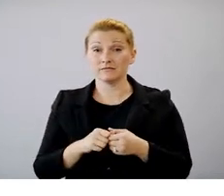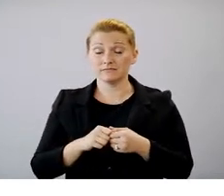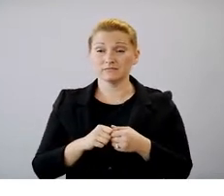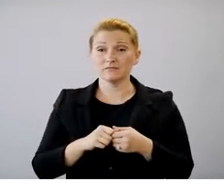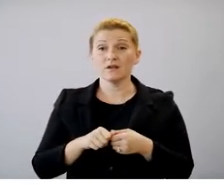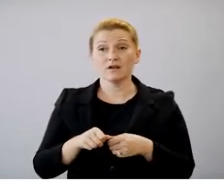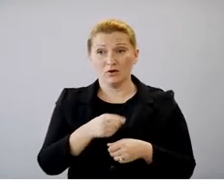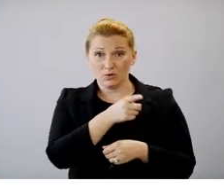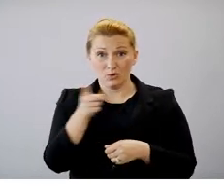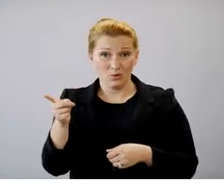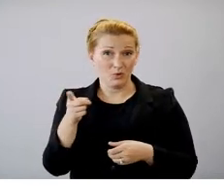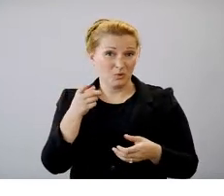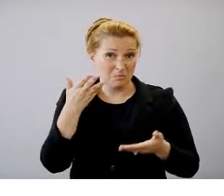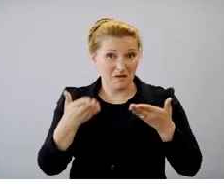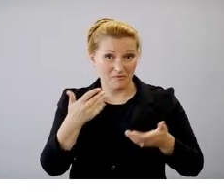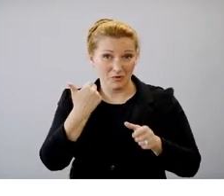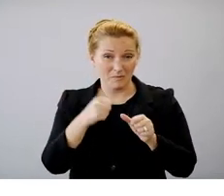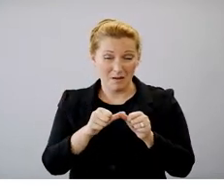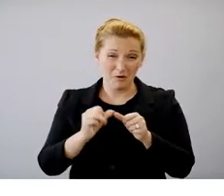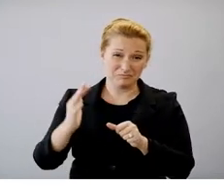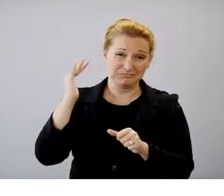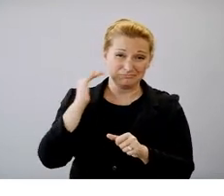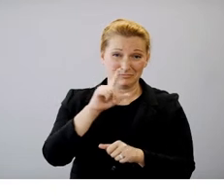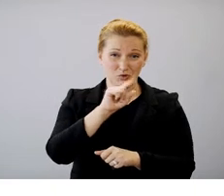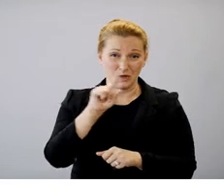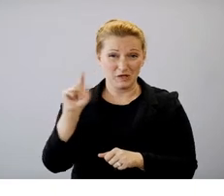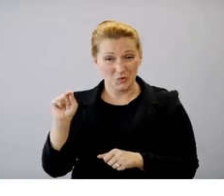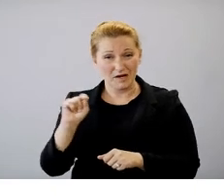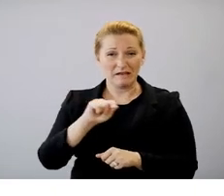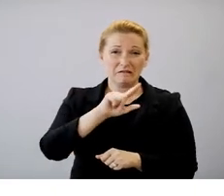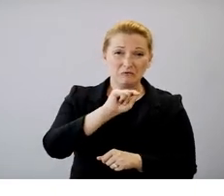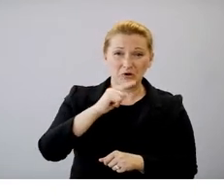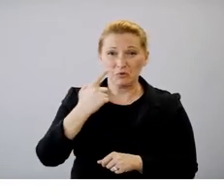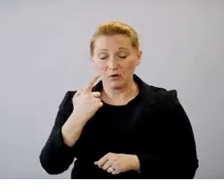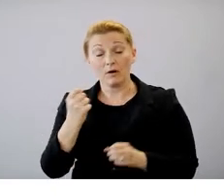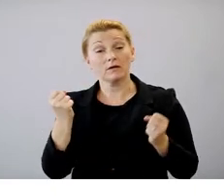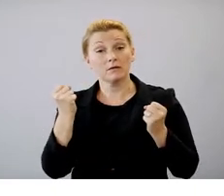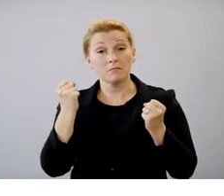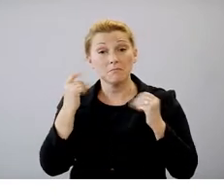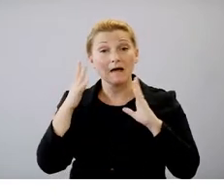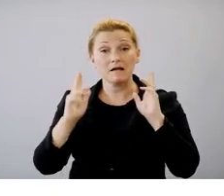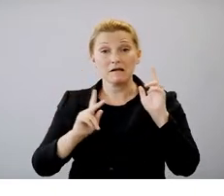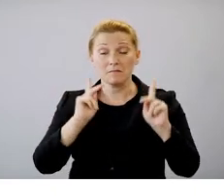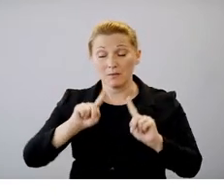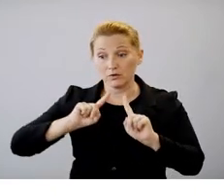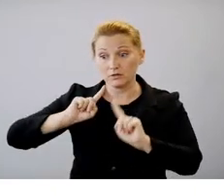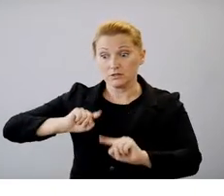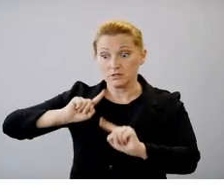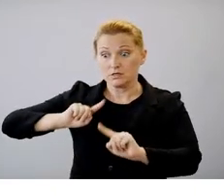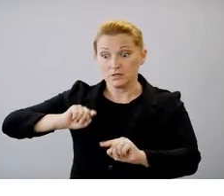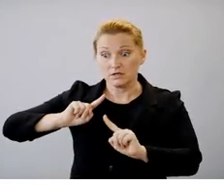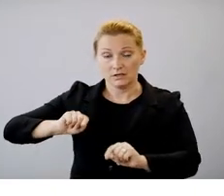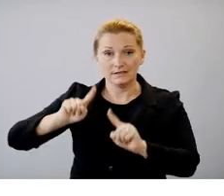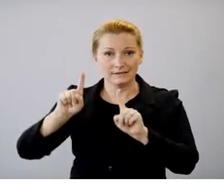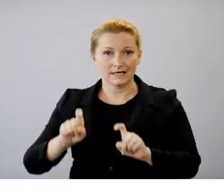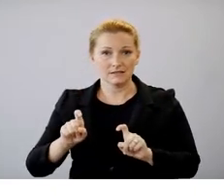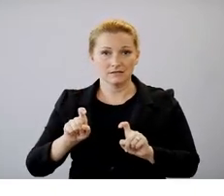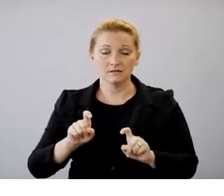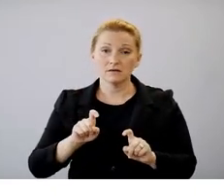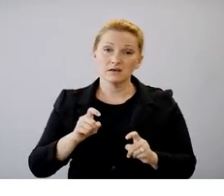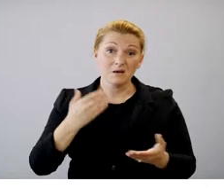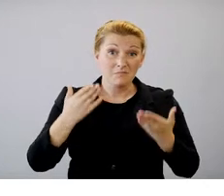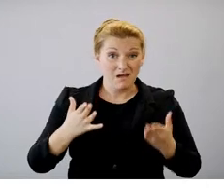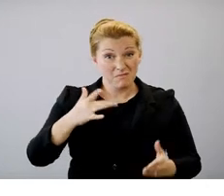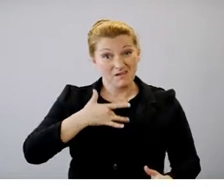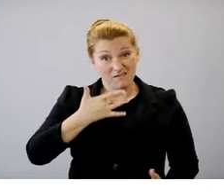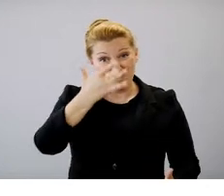and in the early part of 2021, many Arizonans were going to get tested not just because they felt sick, but also for